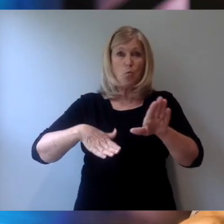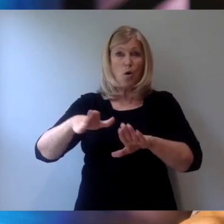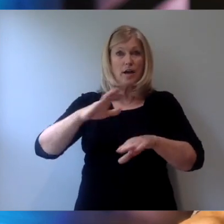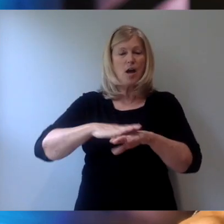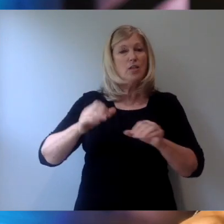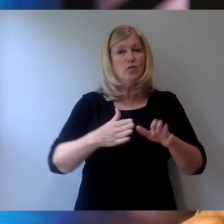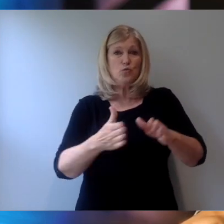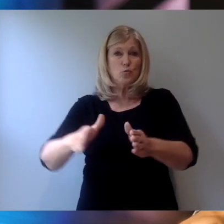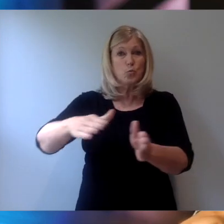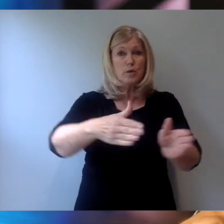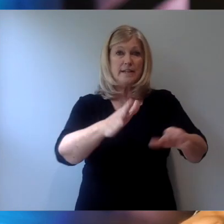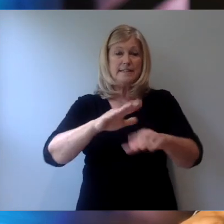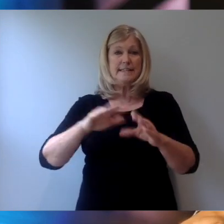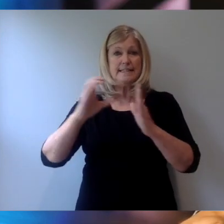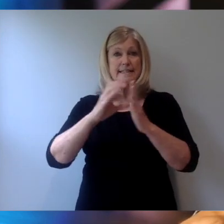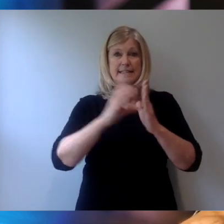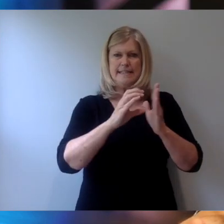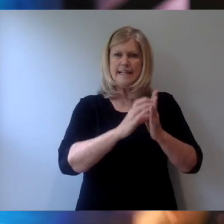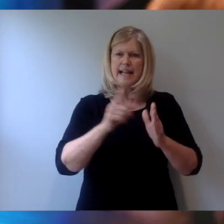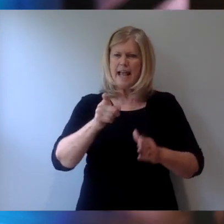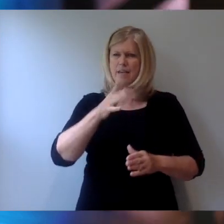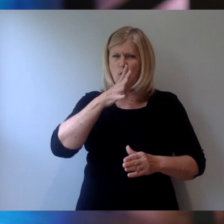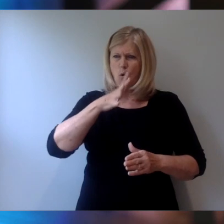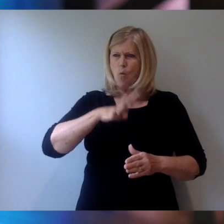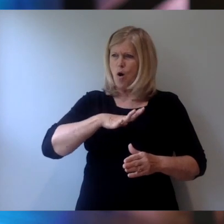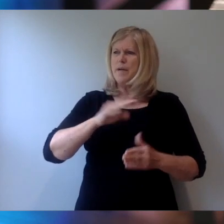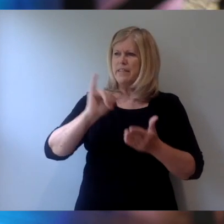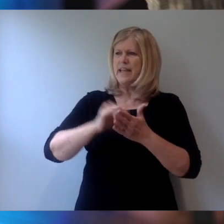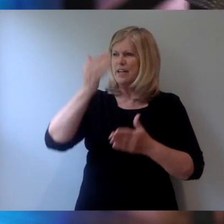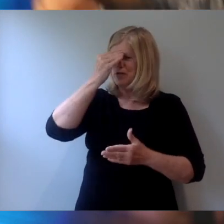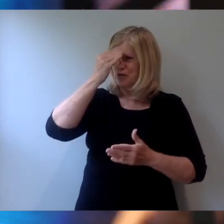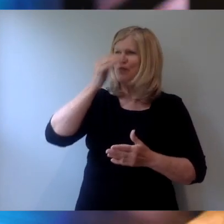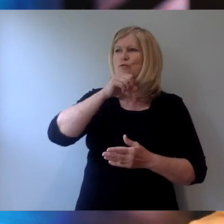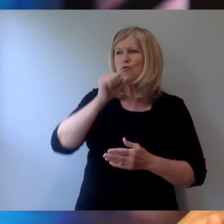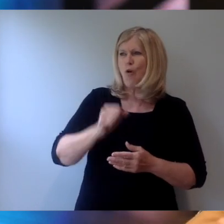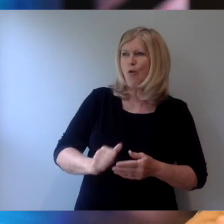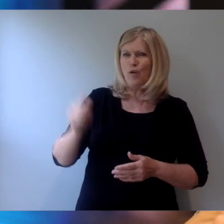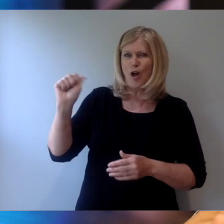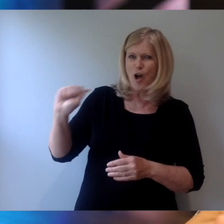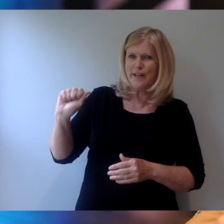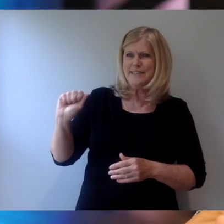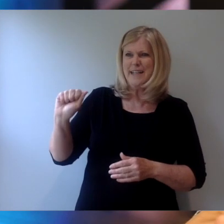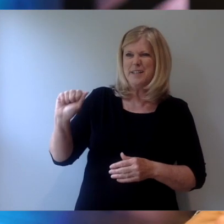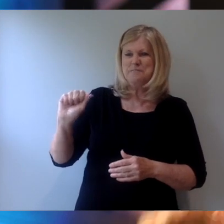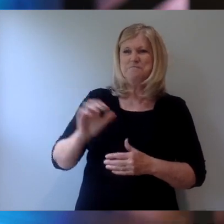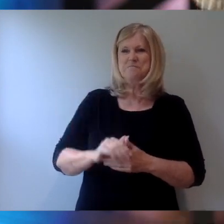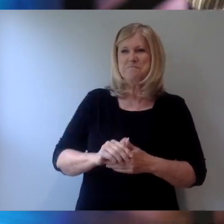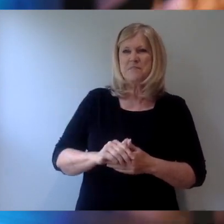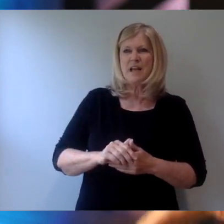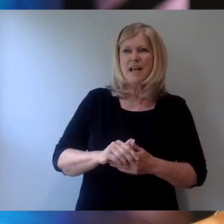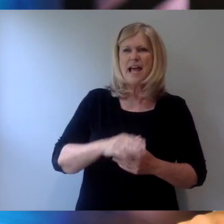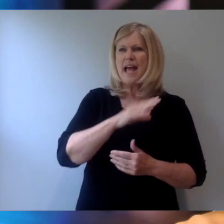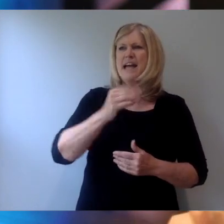of his city and there was a woman who knew the kind of life that he used to live, who